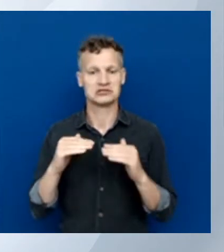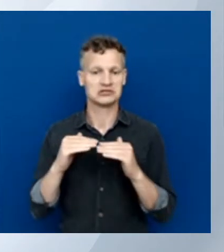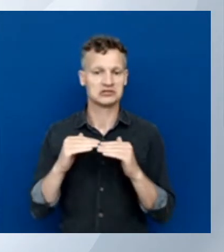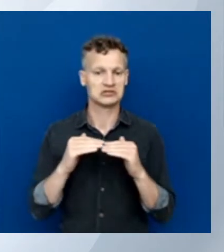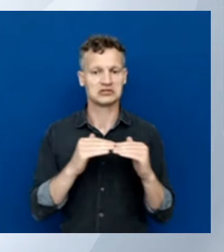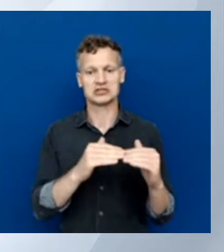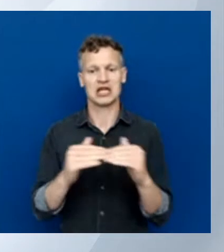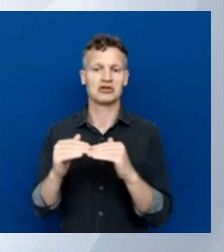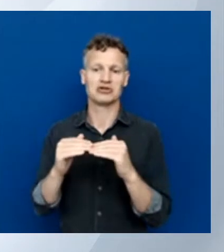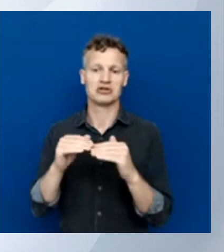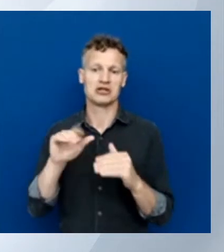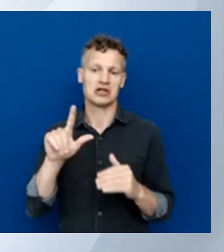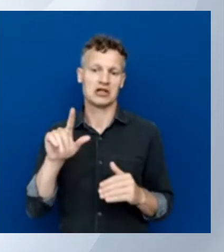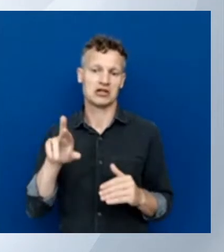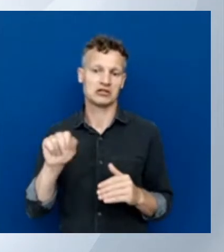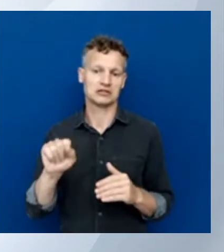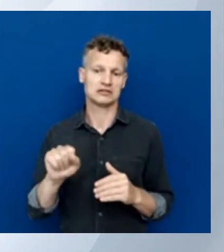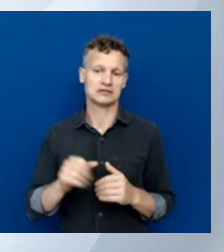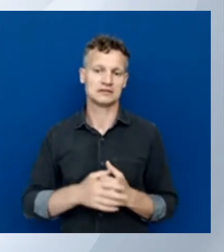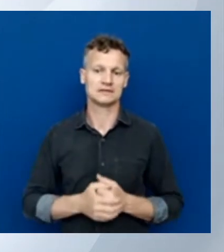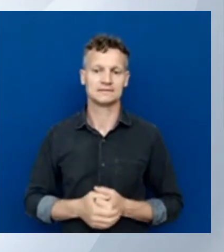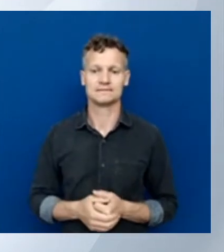So let's see how that works.